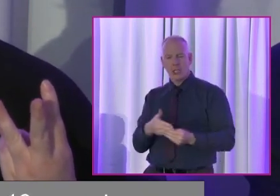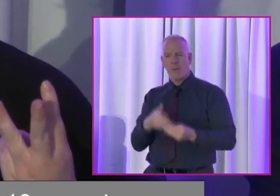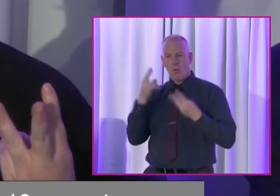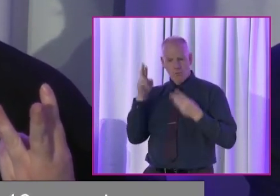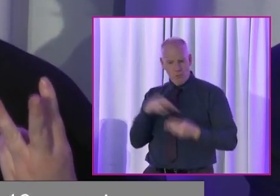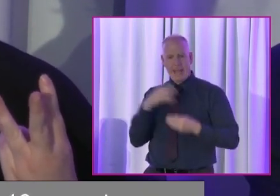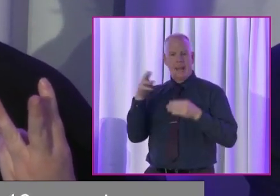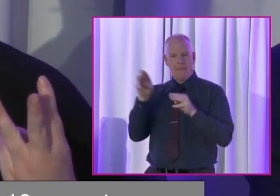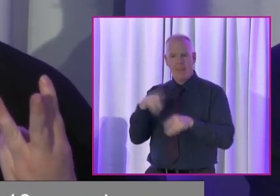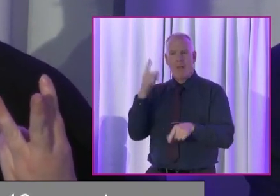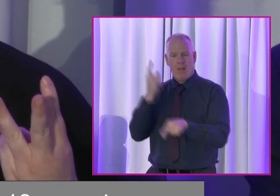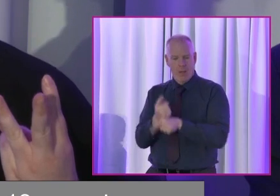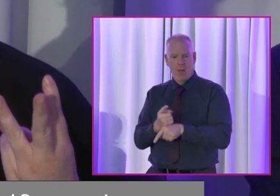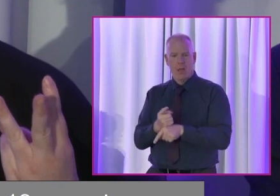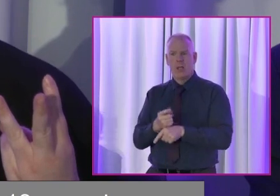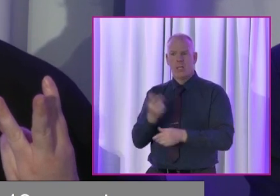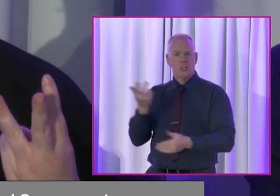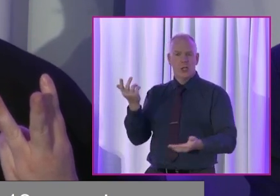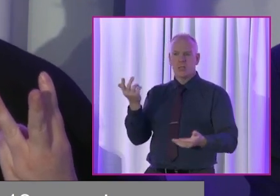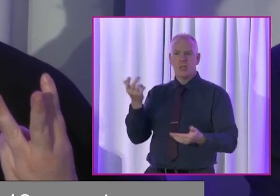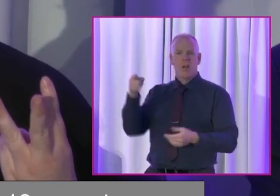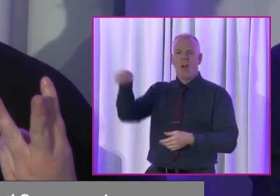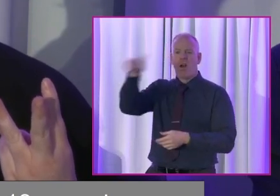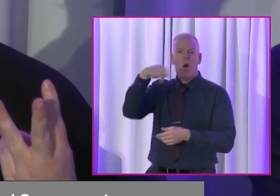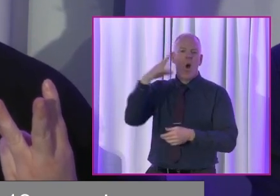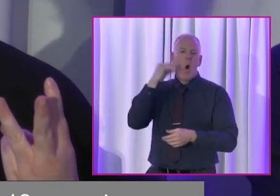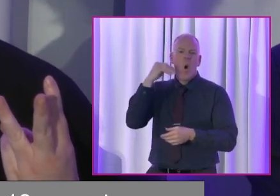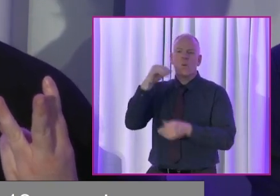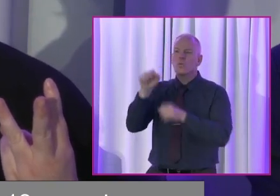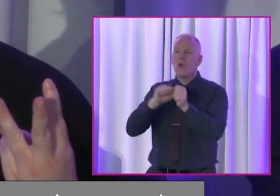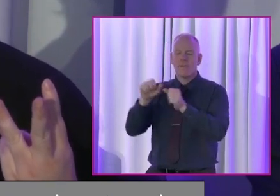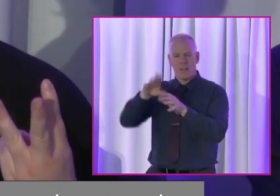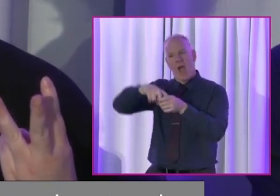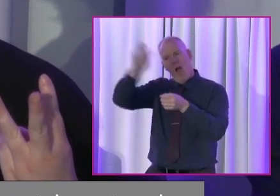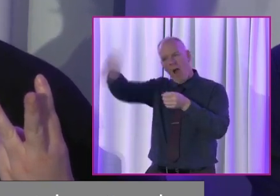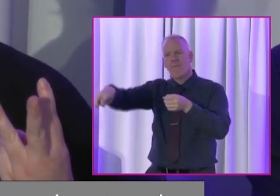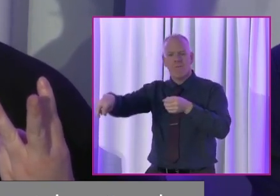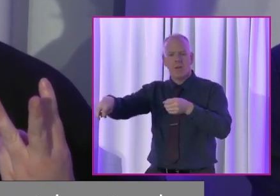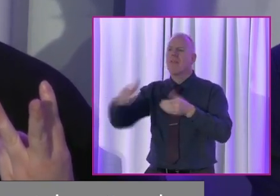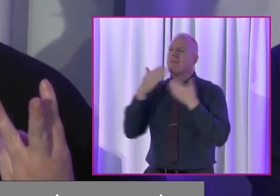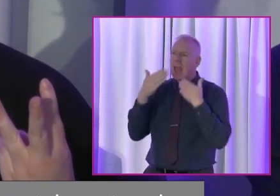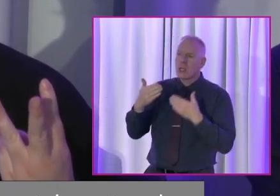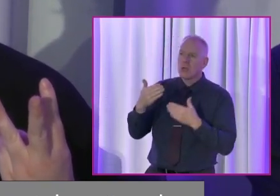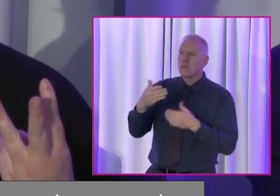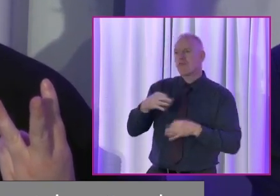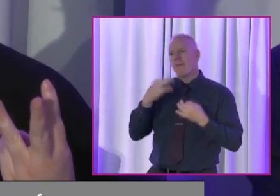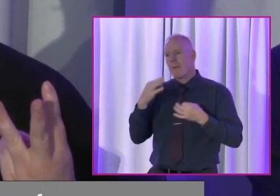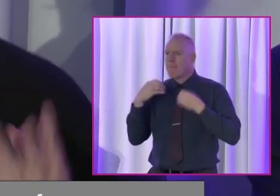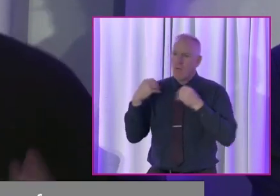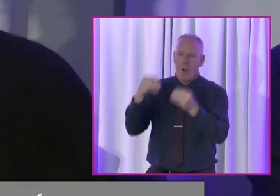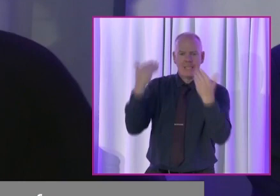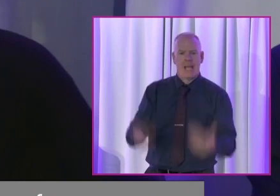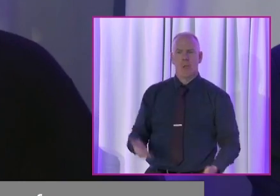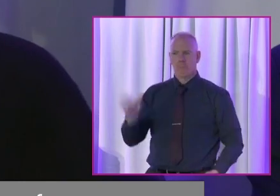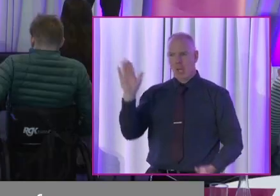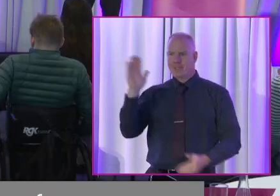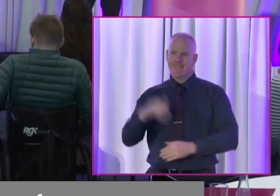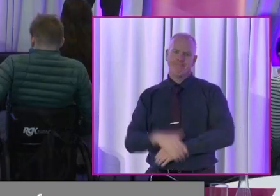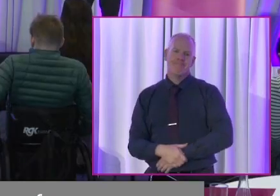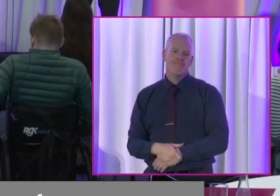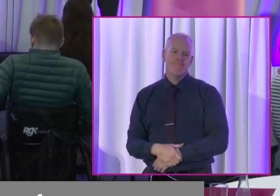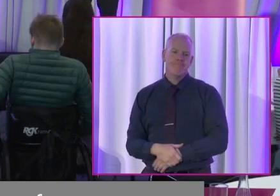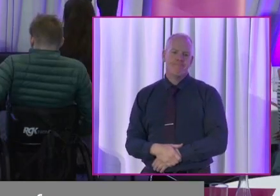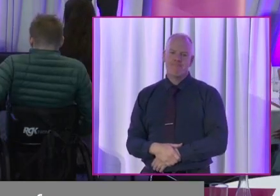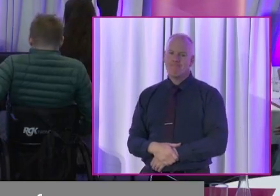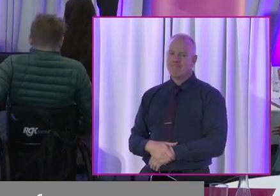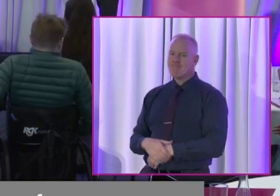people elected. And those people can just stand down. Thank you for your service. We're very grateful. But things are moving on. The